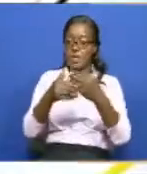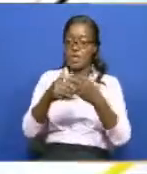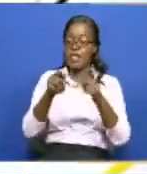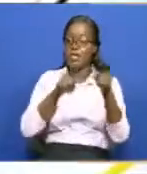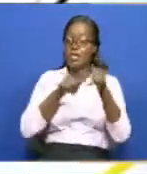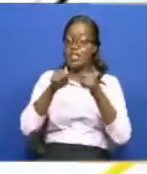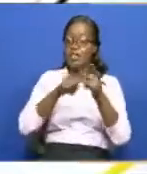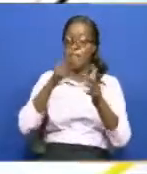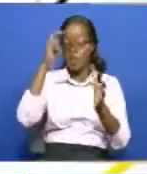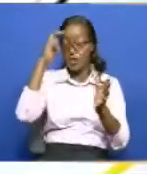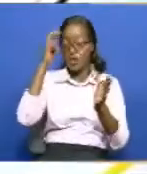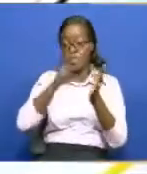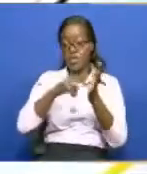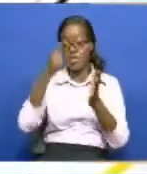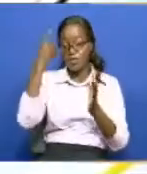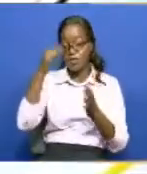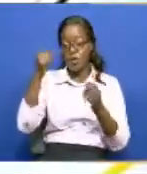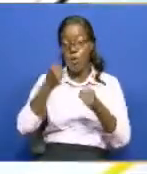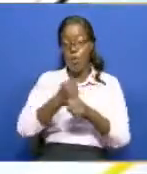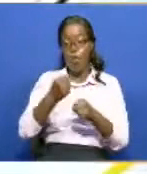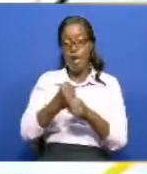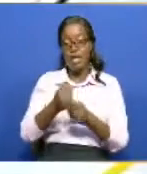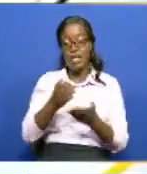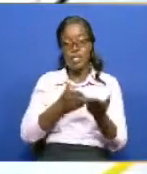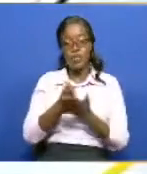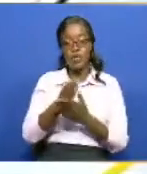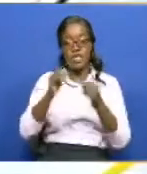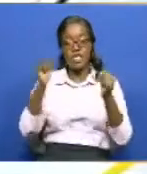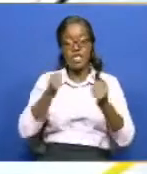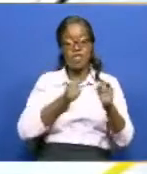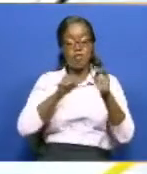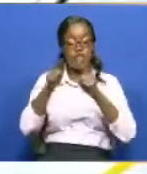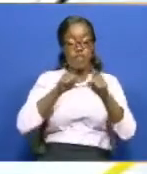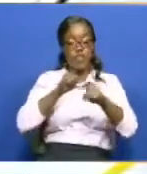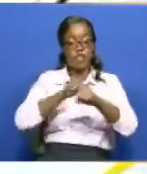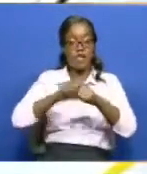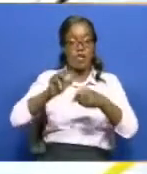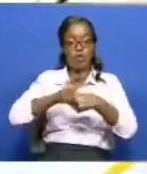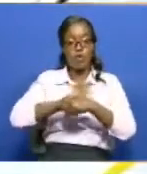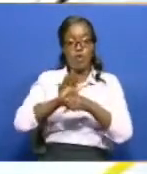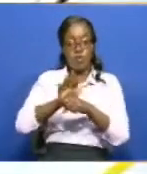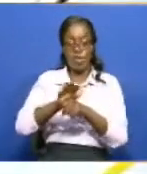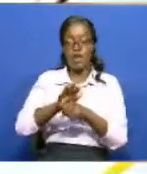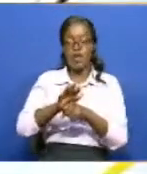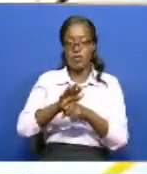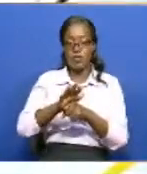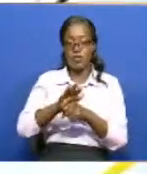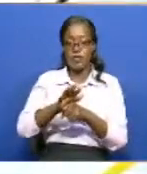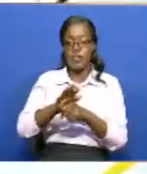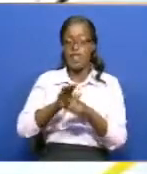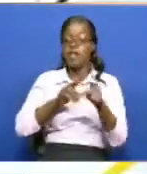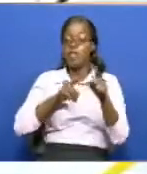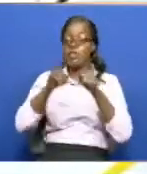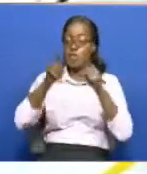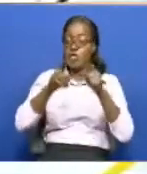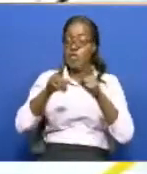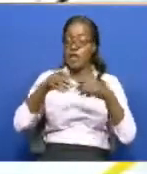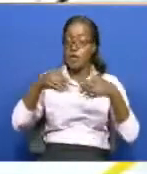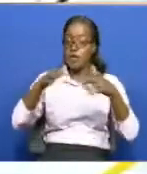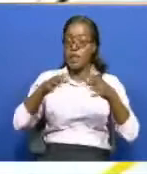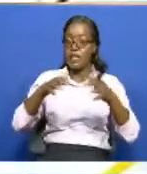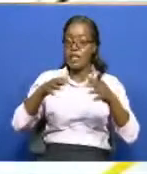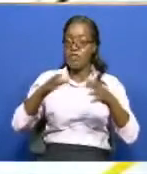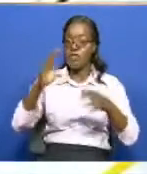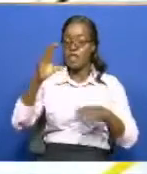recognition for our efforts in ensuring safe travel during the COVID-19 pandemic. Tourism and Wildlife Cabinet Secretary